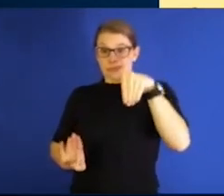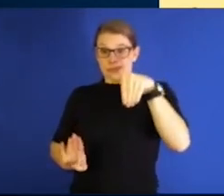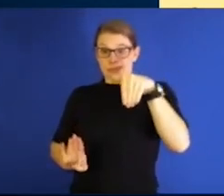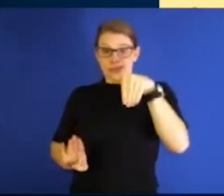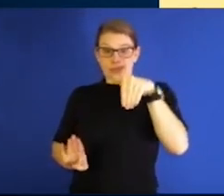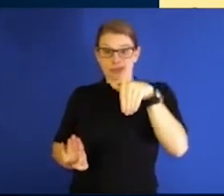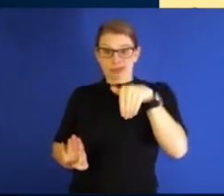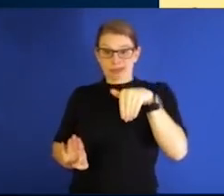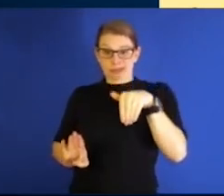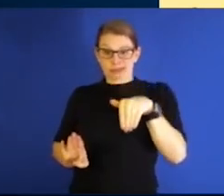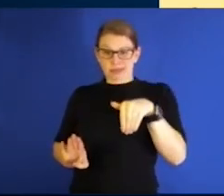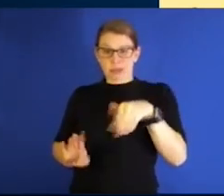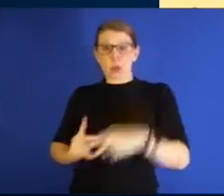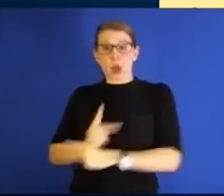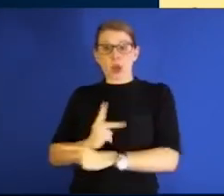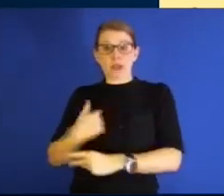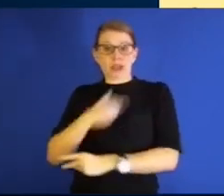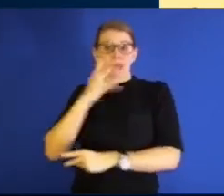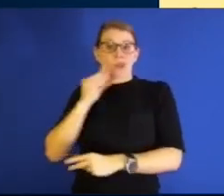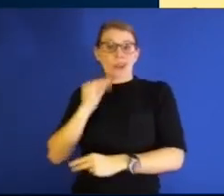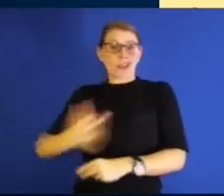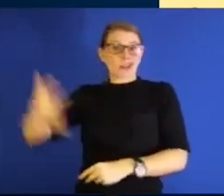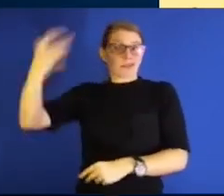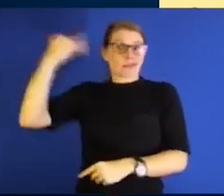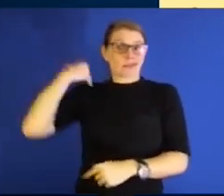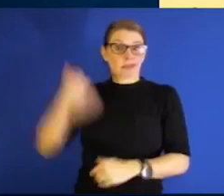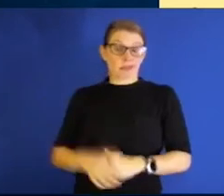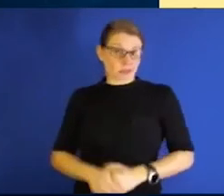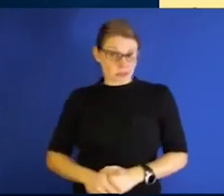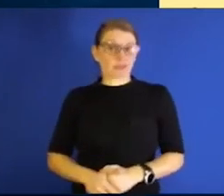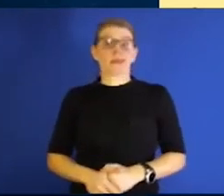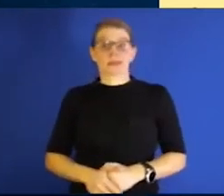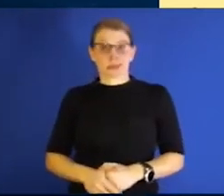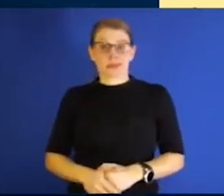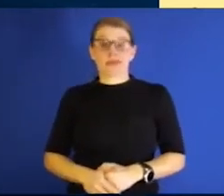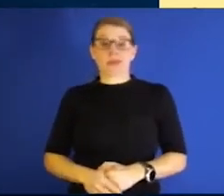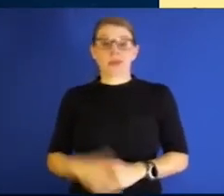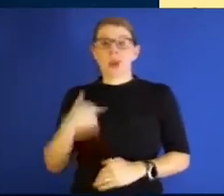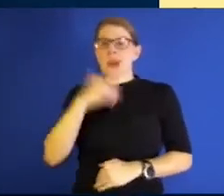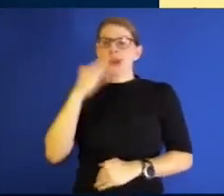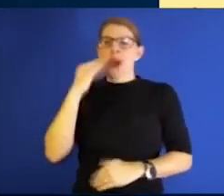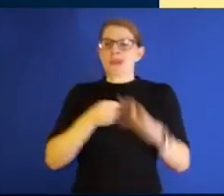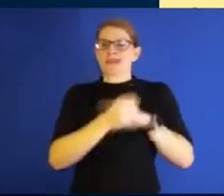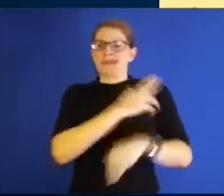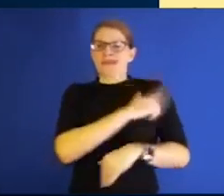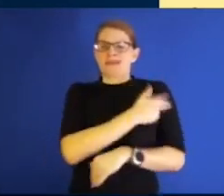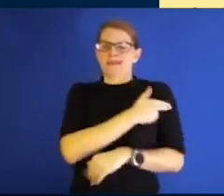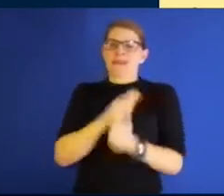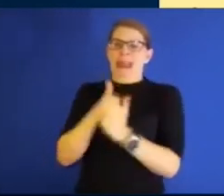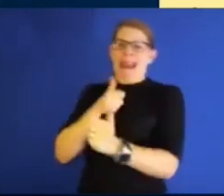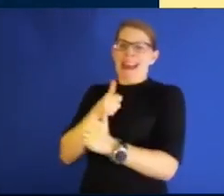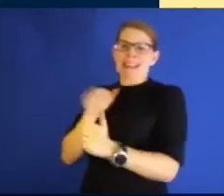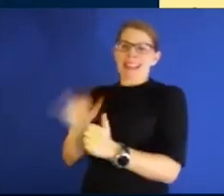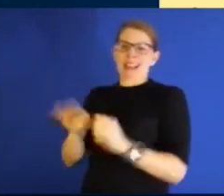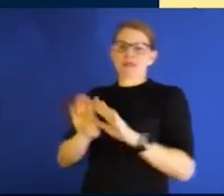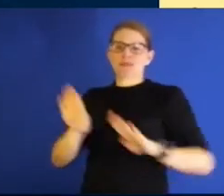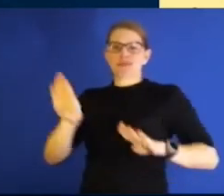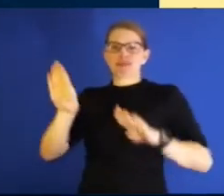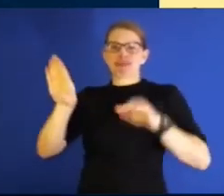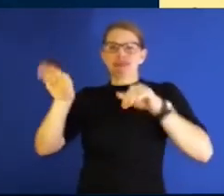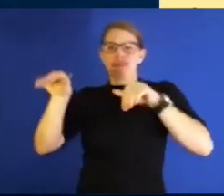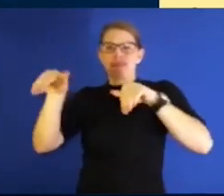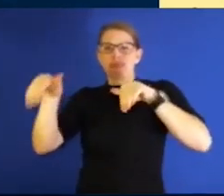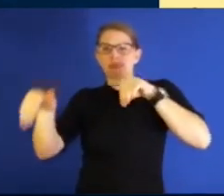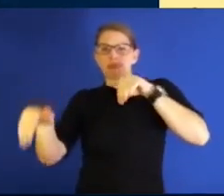that we saw at any other time. Wow. And we know that hospitalizations lag that, and we know, unfortunately, the deaths lag that.